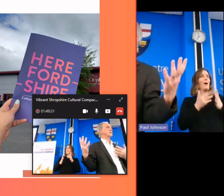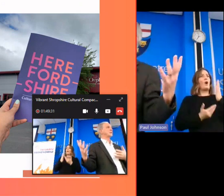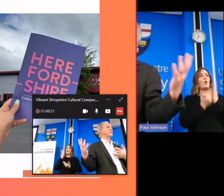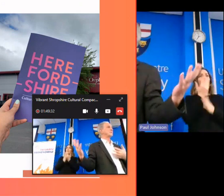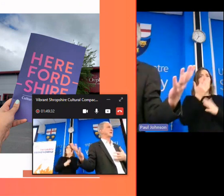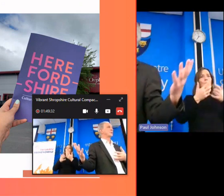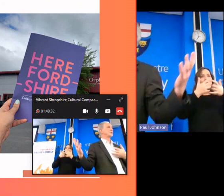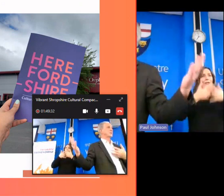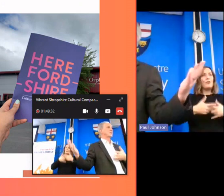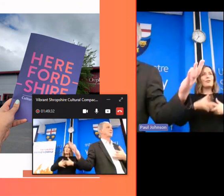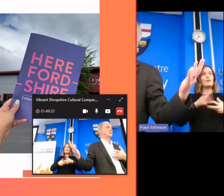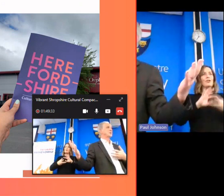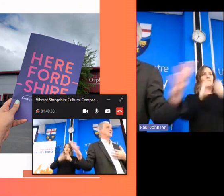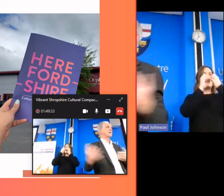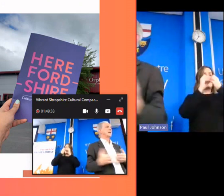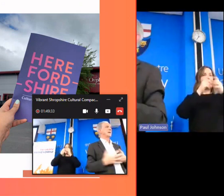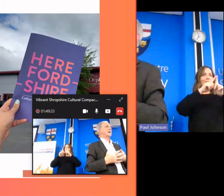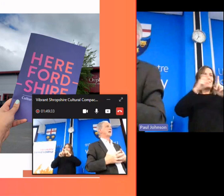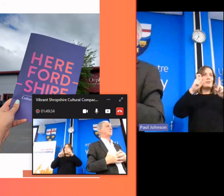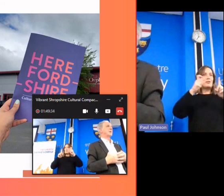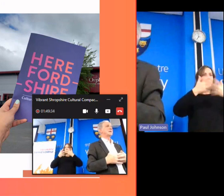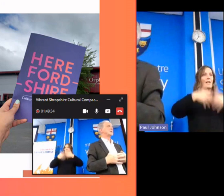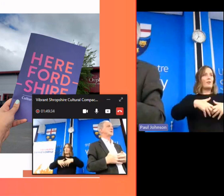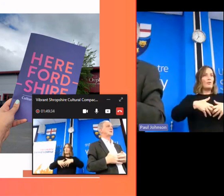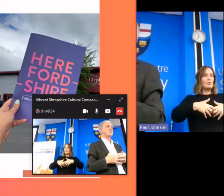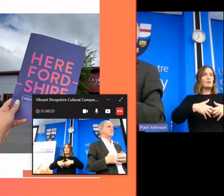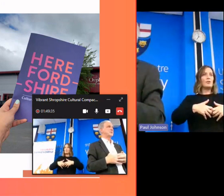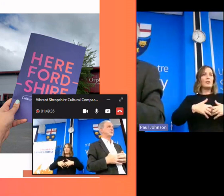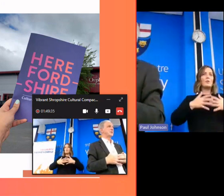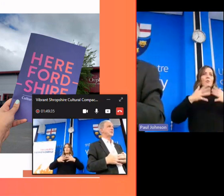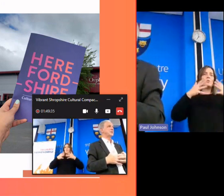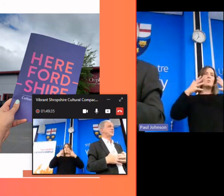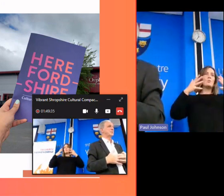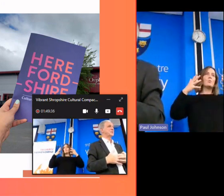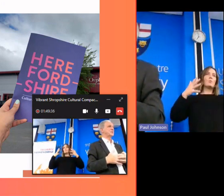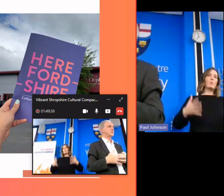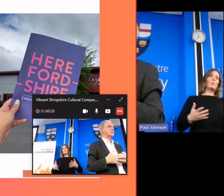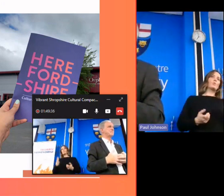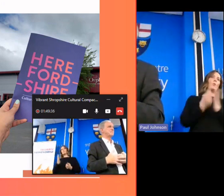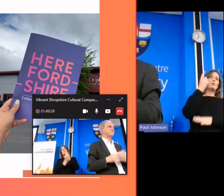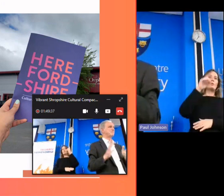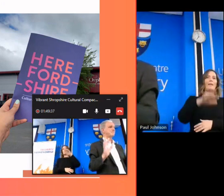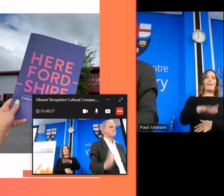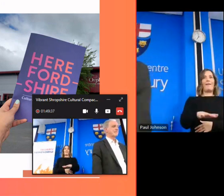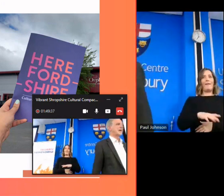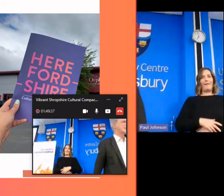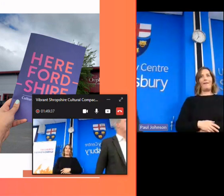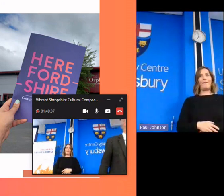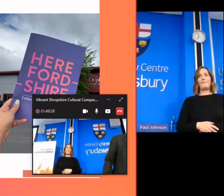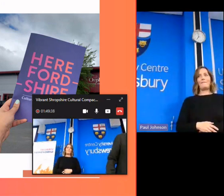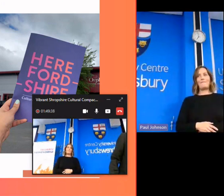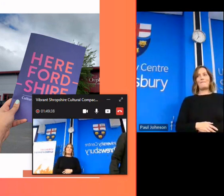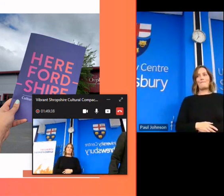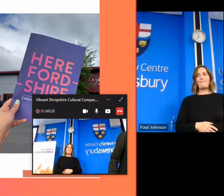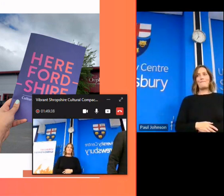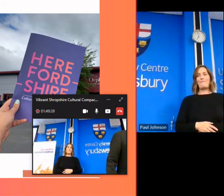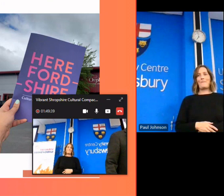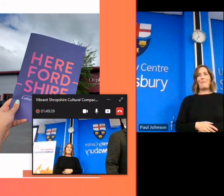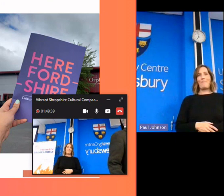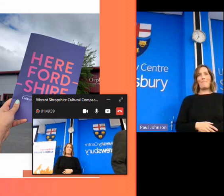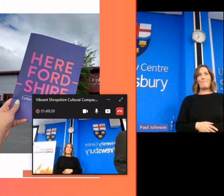technology and creative technology and digital um has huge huge opportunities thank you